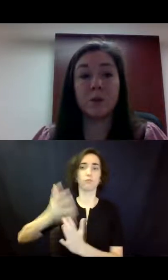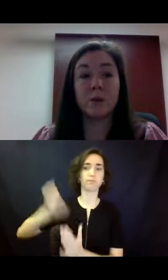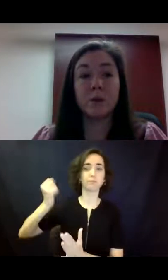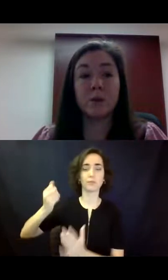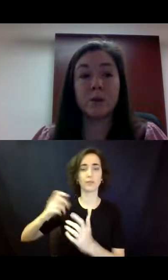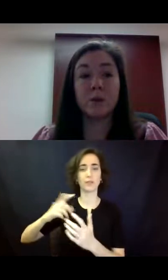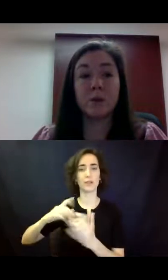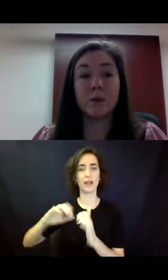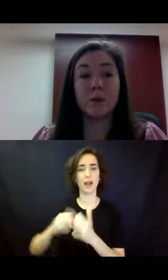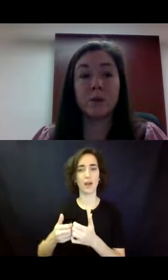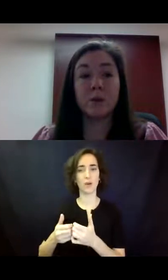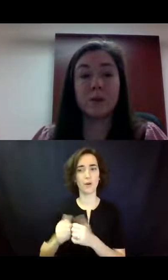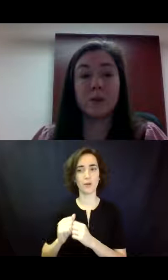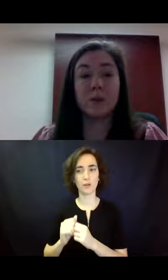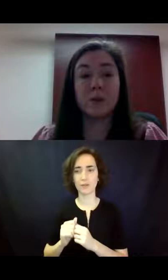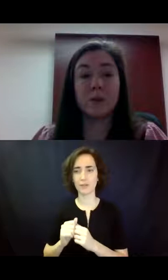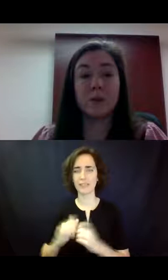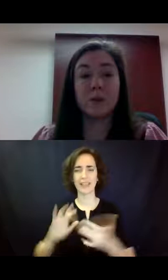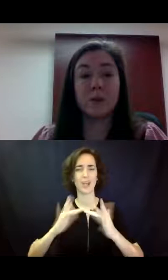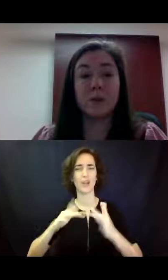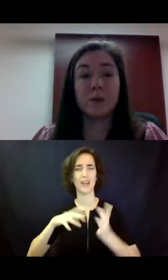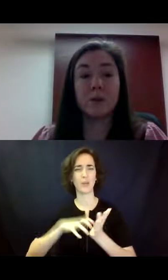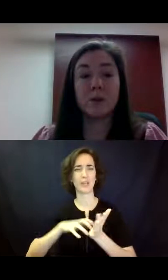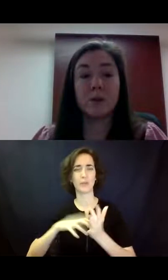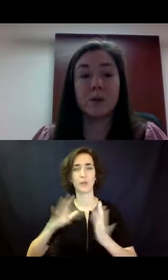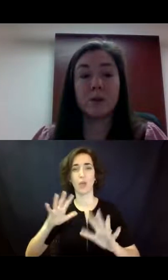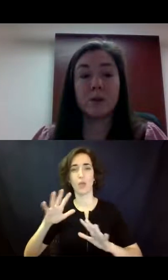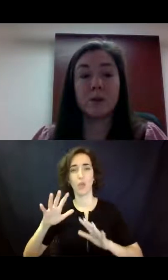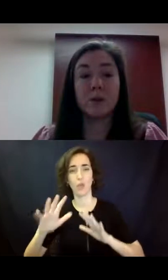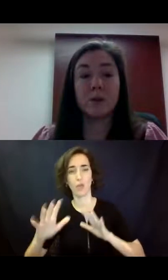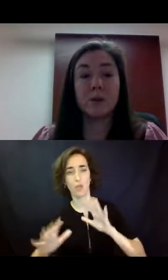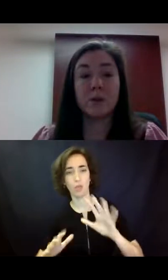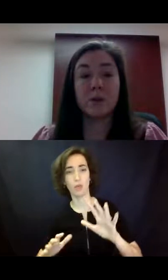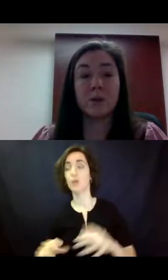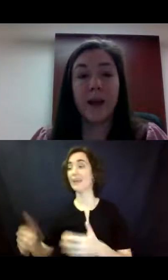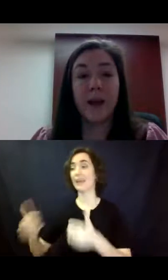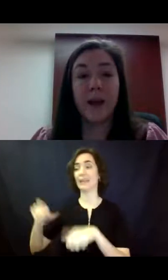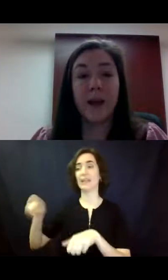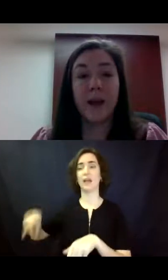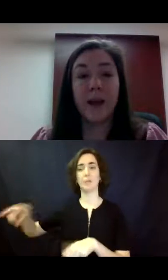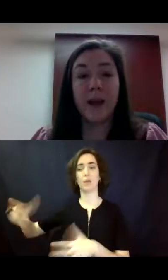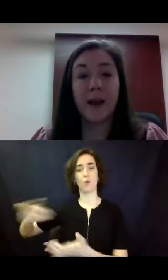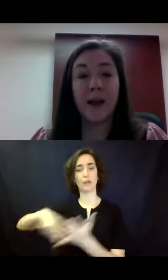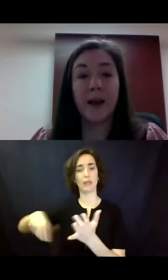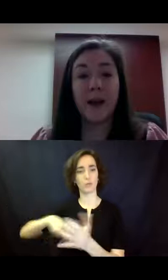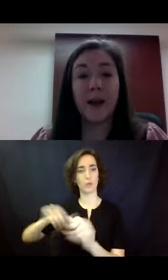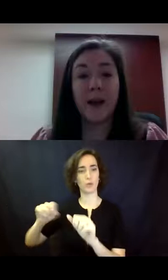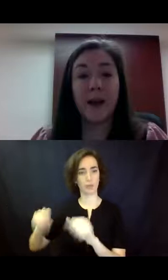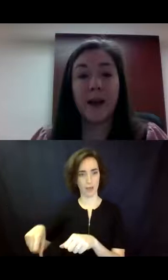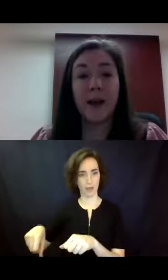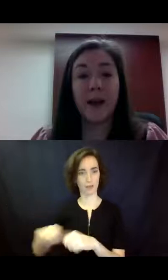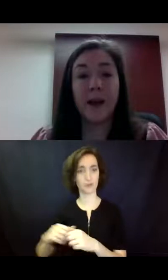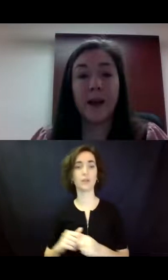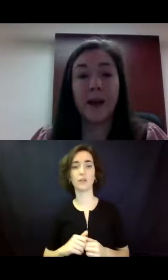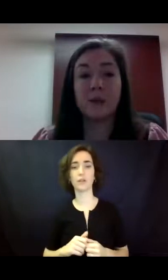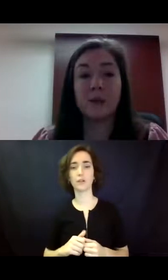can revoke the agreement at any time. If that is going to happen, just like in